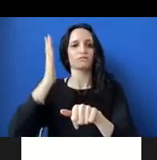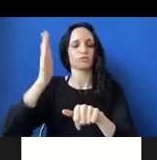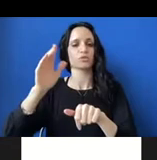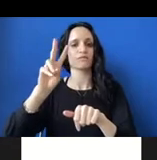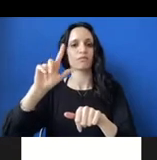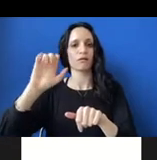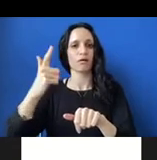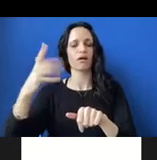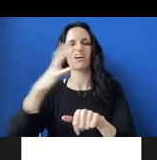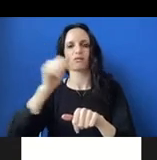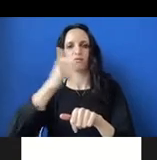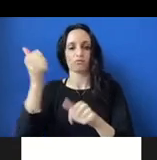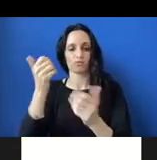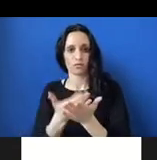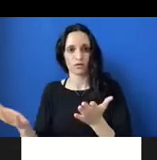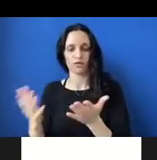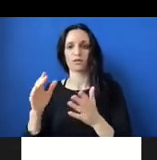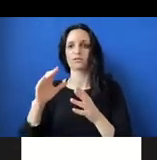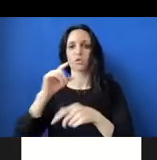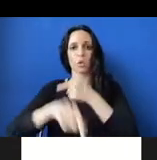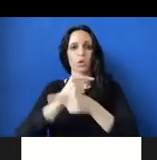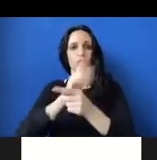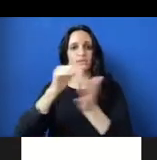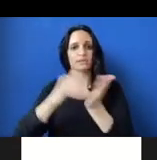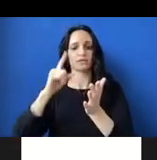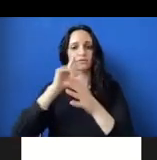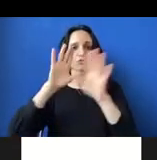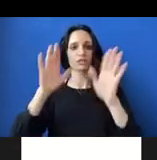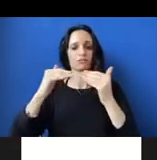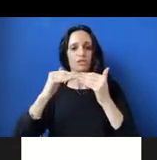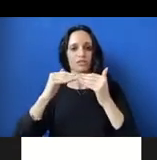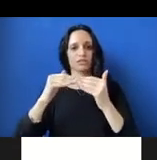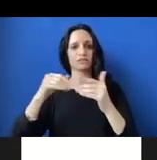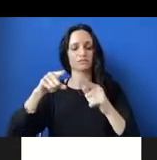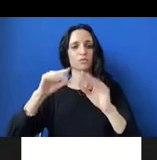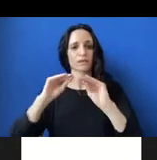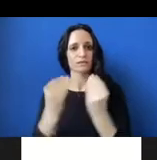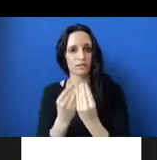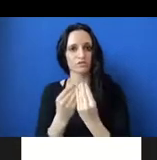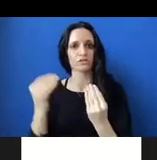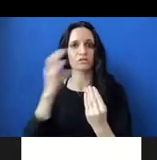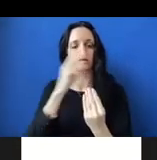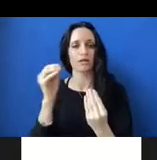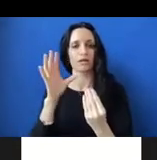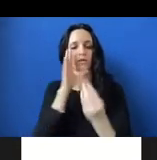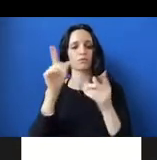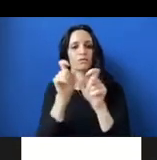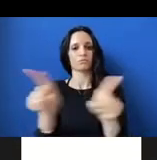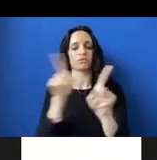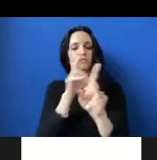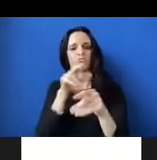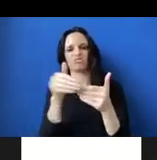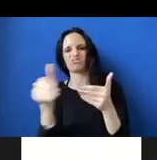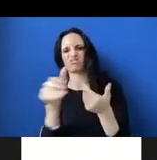other things like that. The Global Center for Climate Justice is a nascent organization, and we'll be putting out this report in the next few weeks